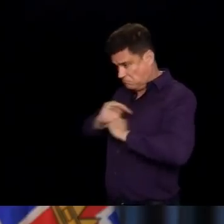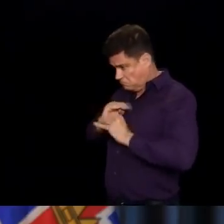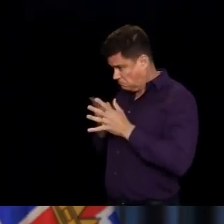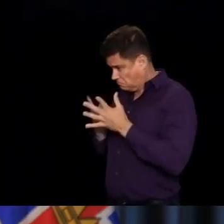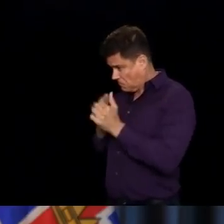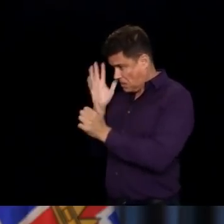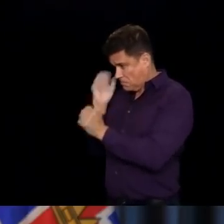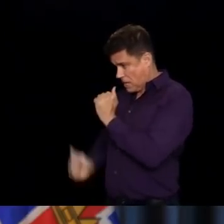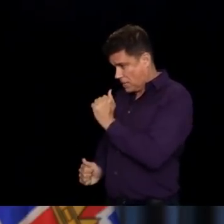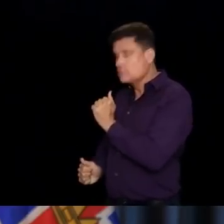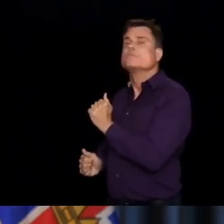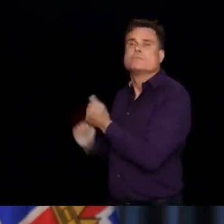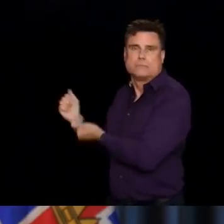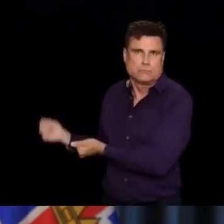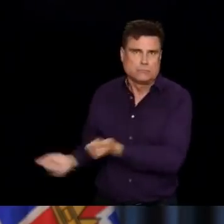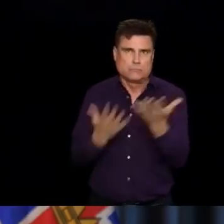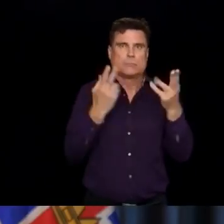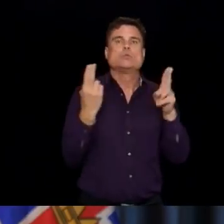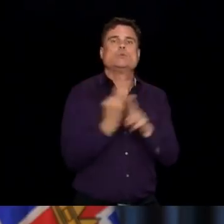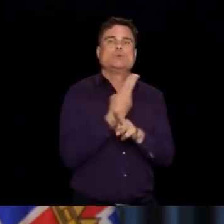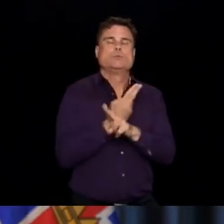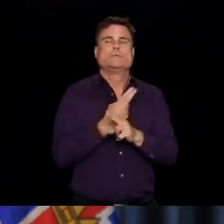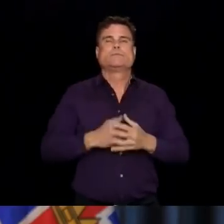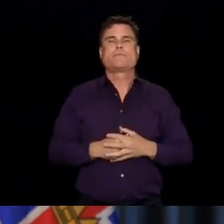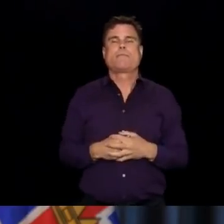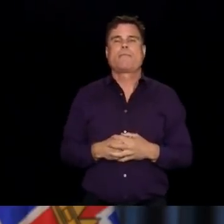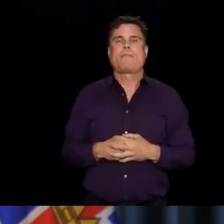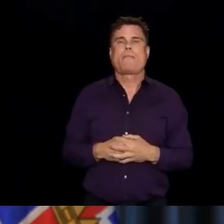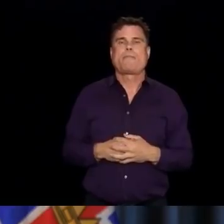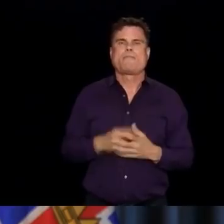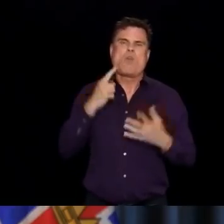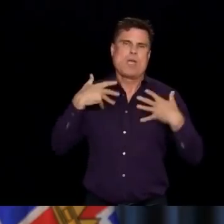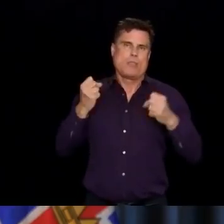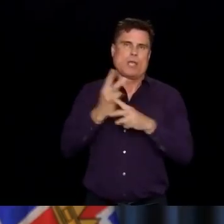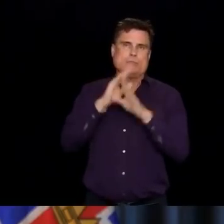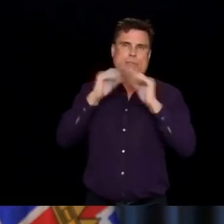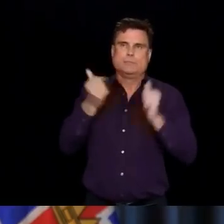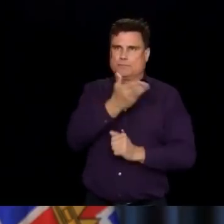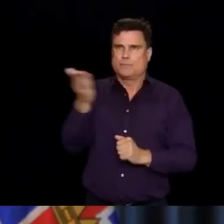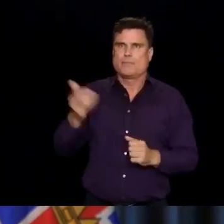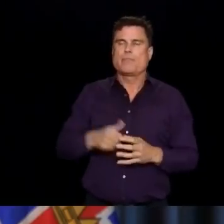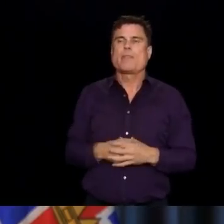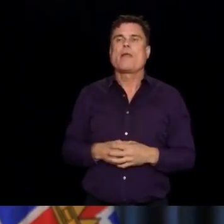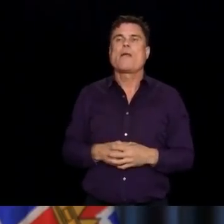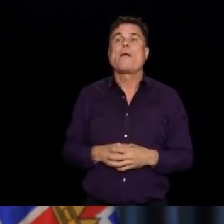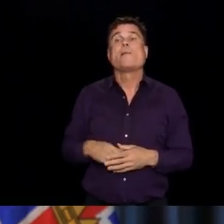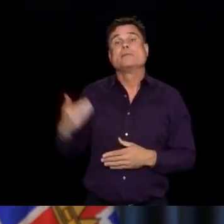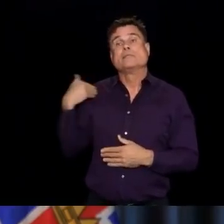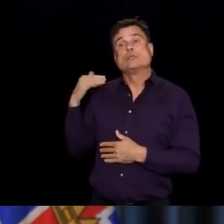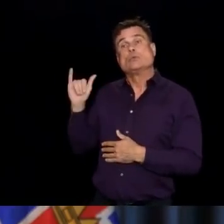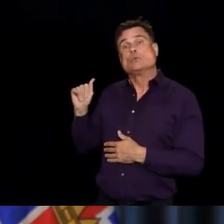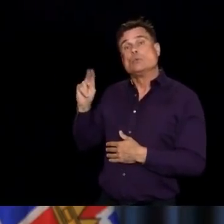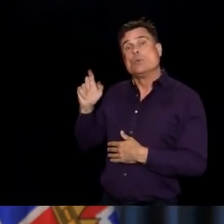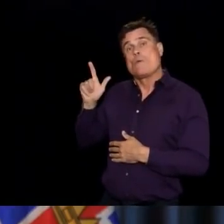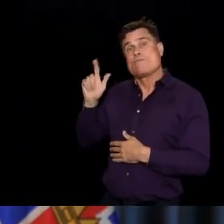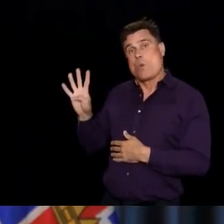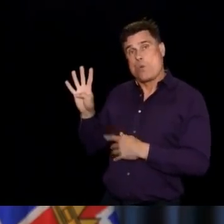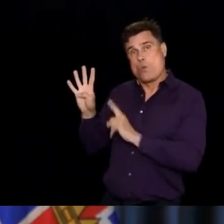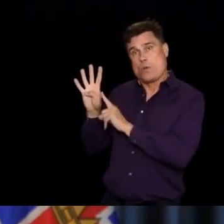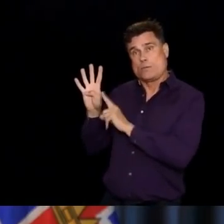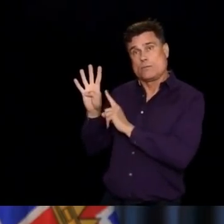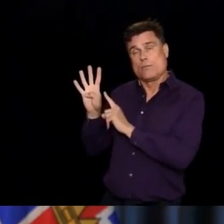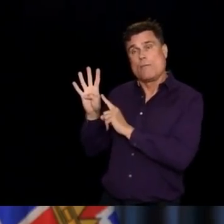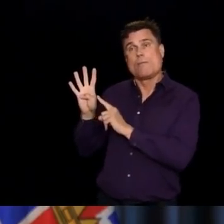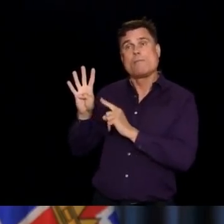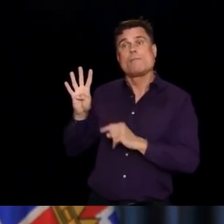system. Finally, just in closing, as you know, on June 24th, Premier Horgan and Dr. Henry announced our